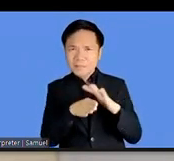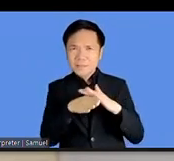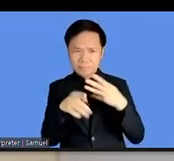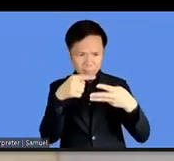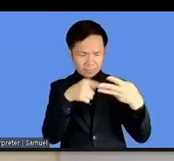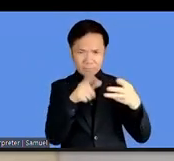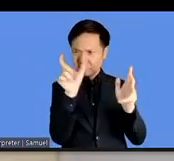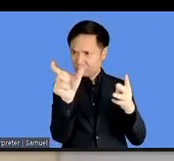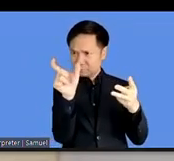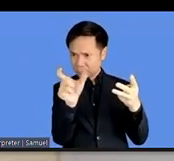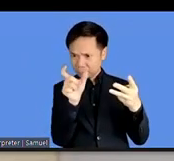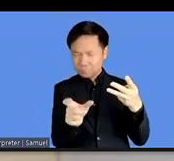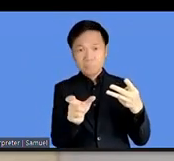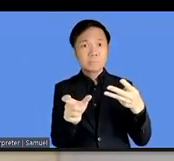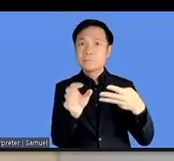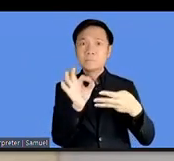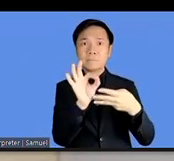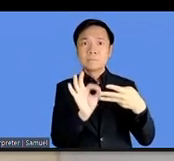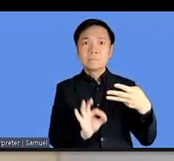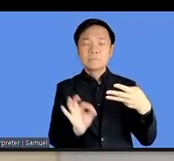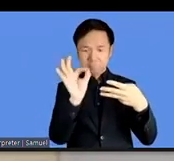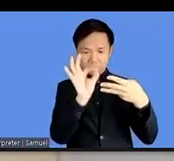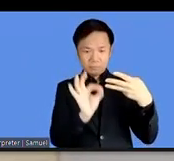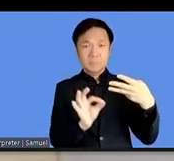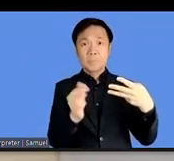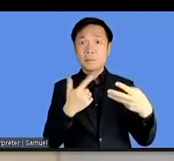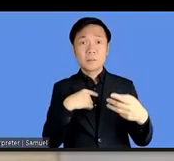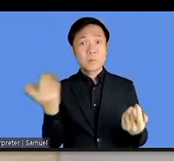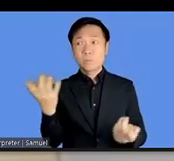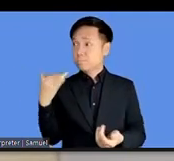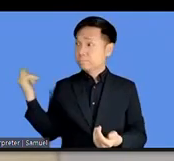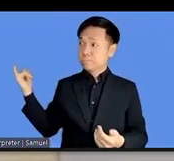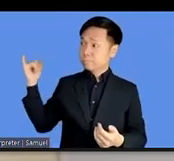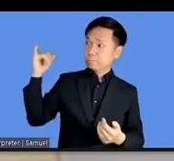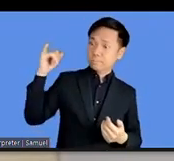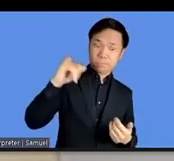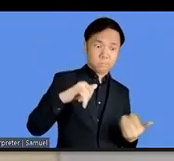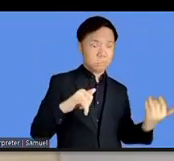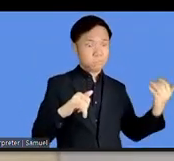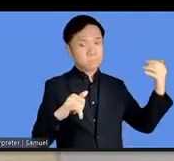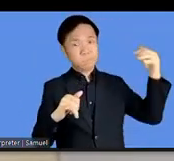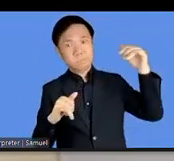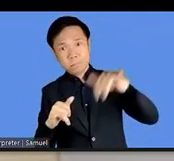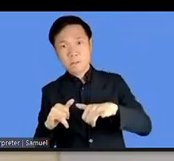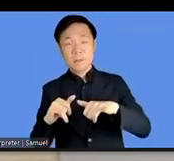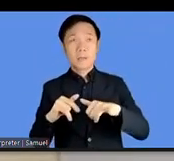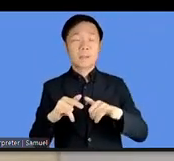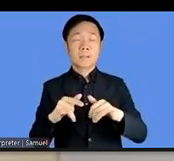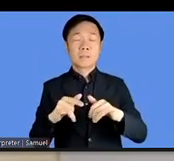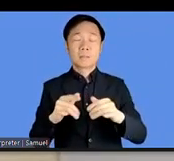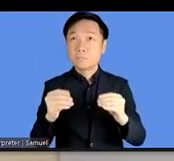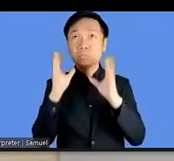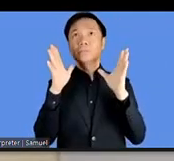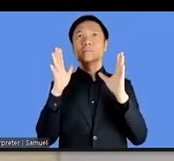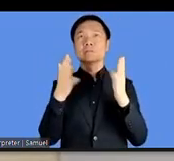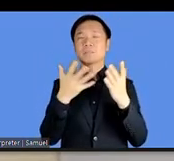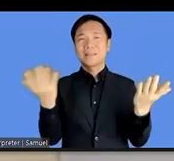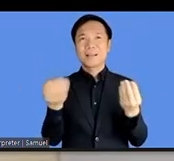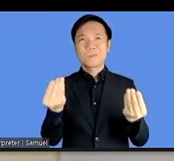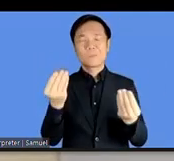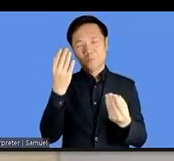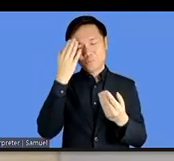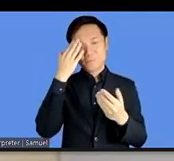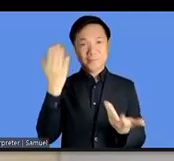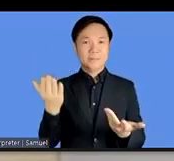us to even want to to travel all the way because otherwise we don't know what to expect so i think that's something what